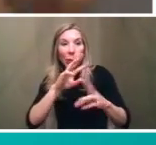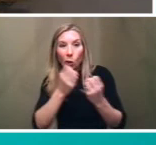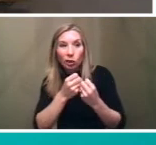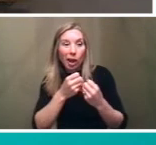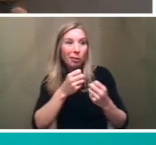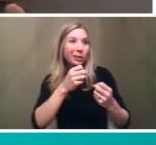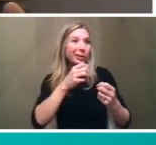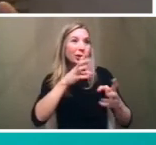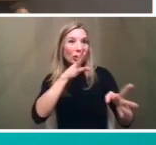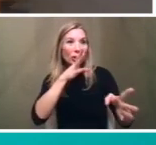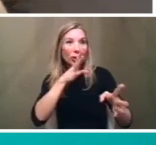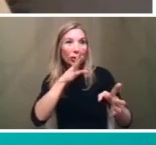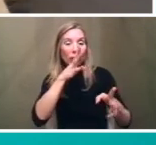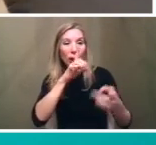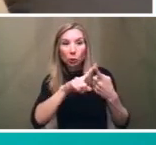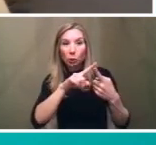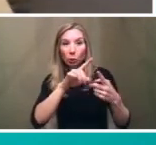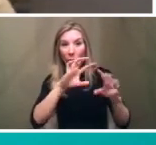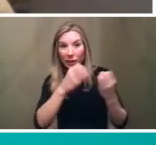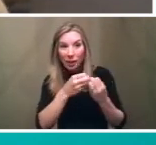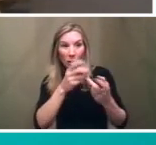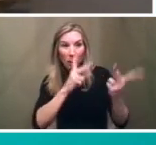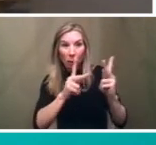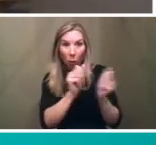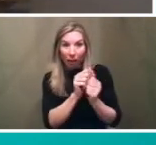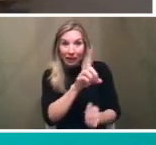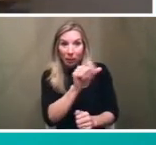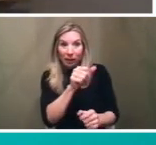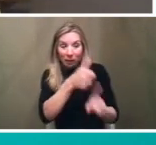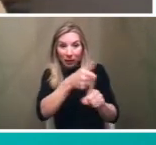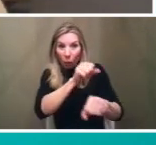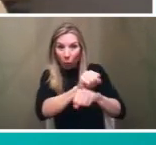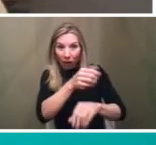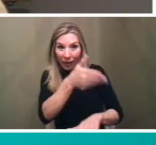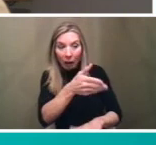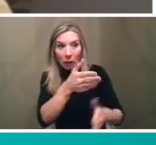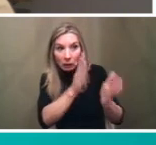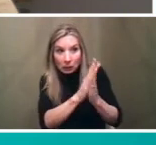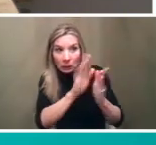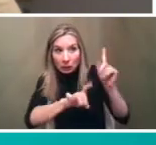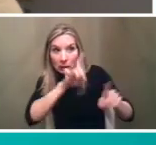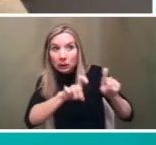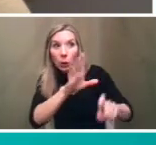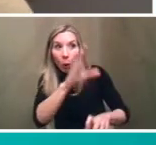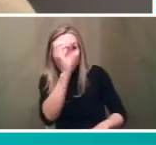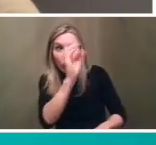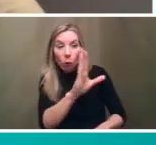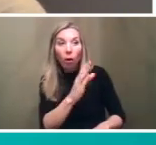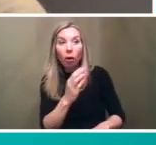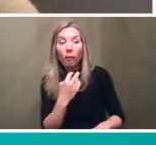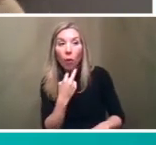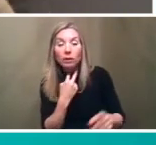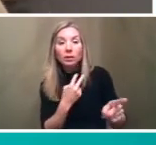organizations and um places where people with disabilities work or receive services or and live and we know that some